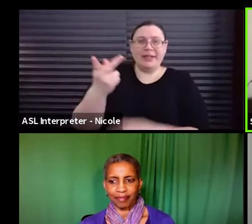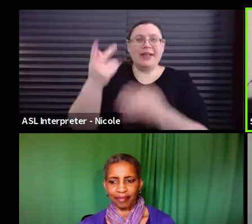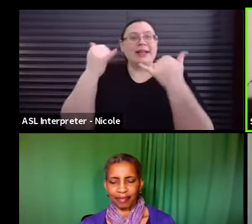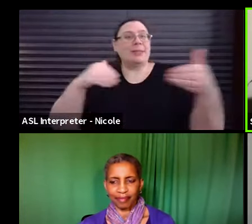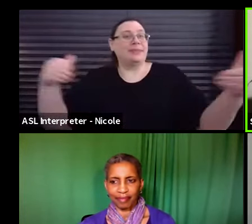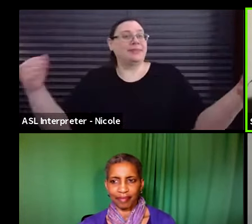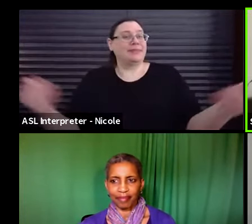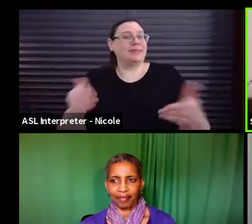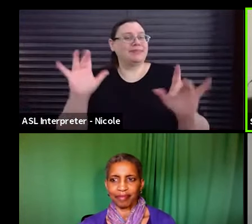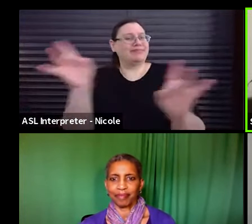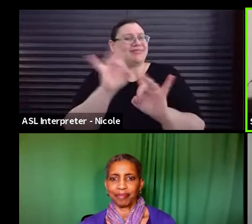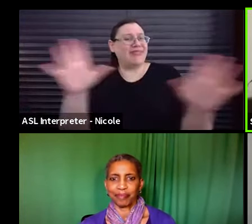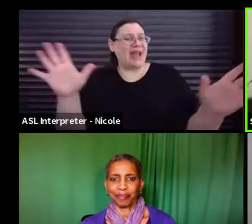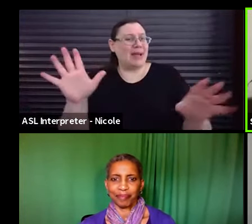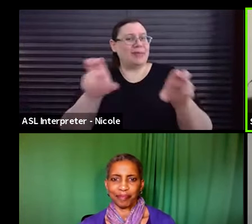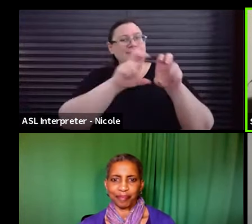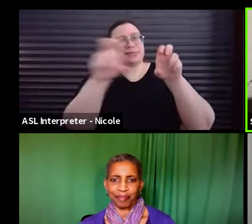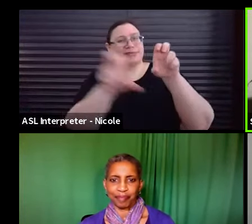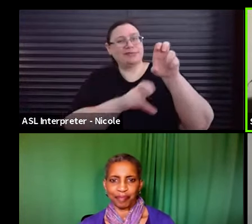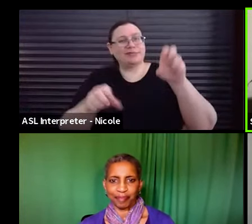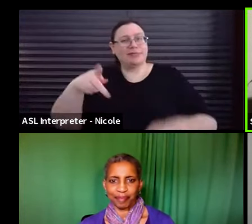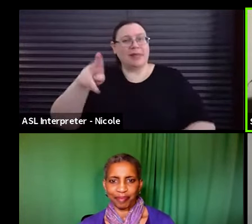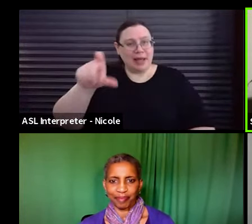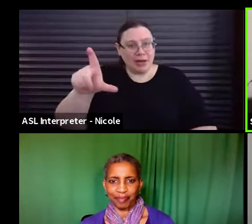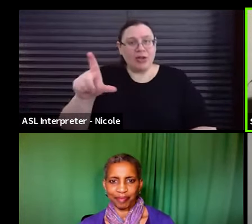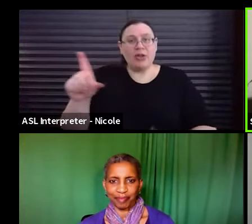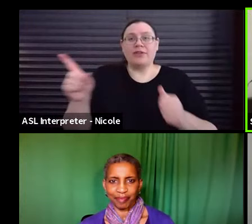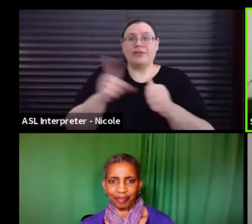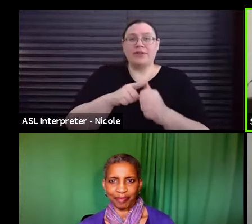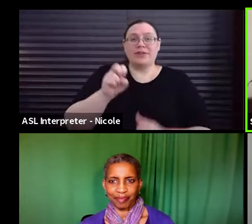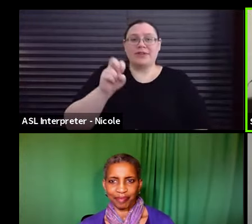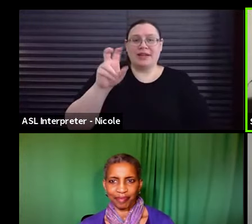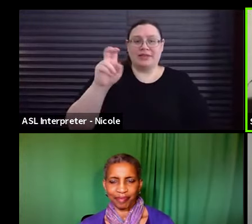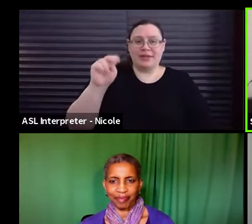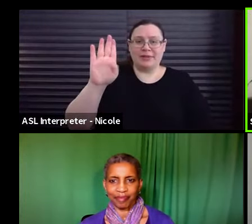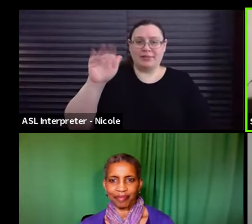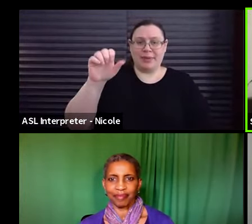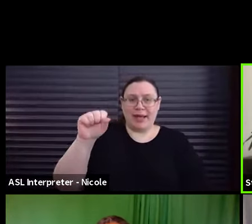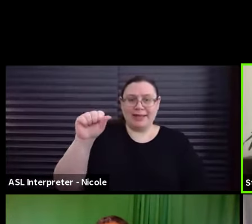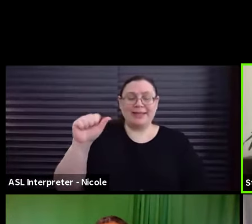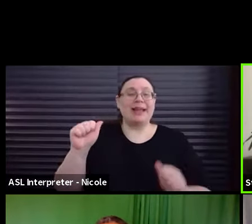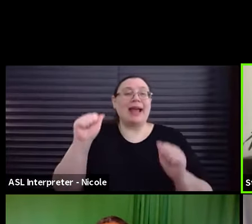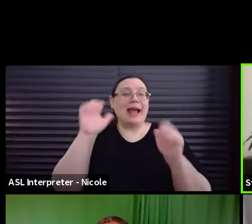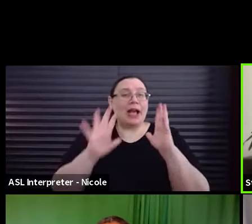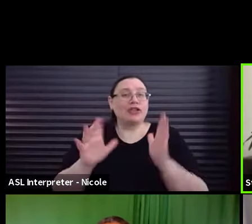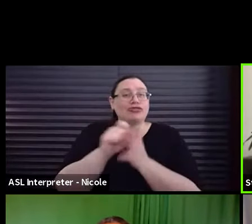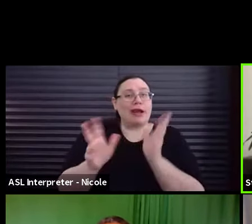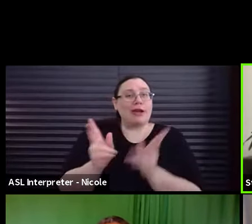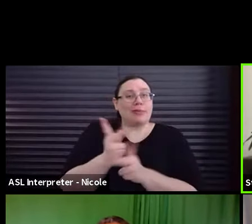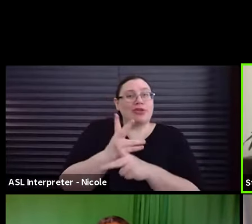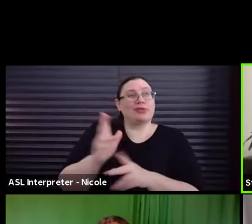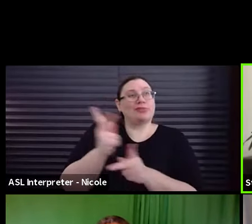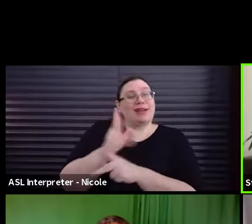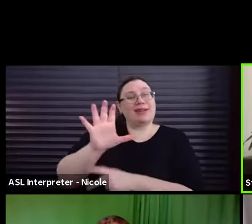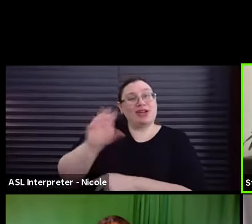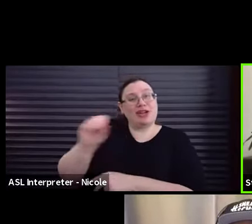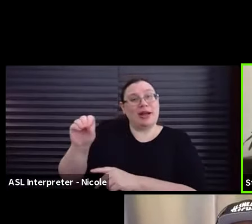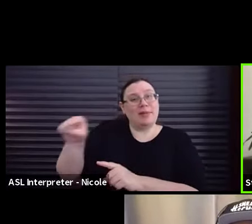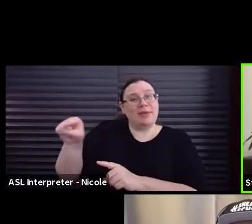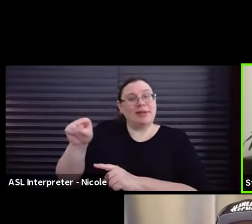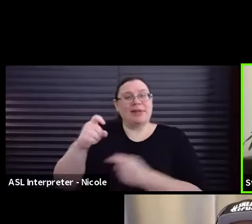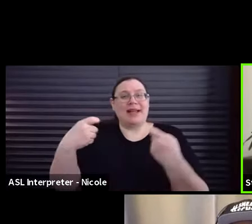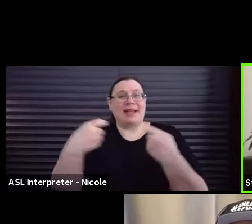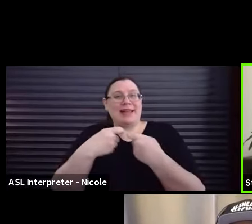our fabulous panel. We'll start with Evan Bass. He's an actor, writer, producer whose production company, Electric